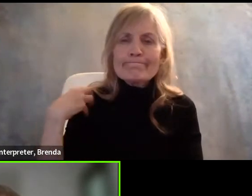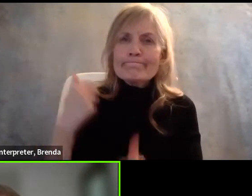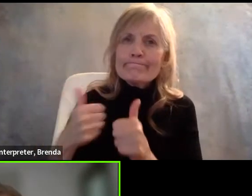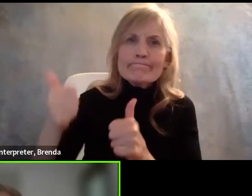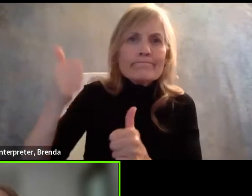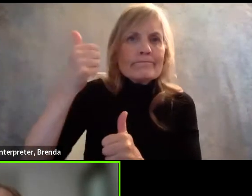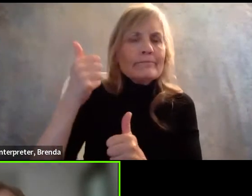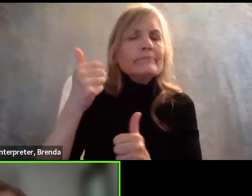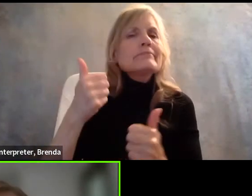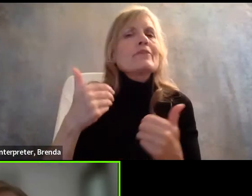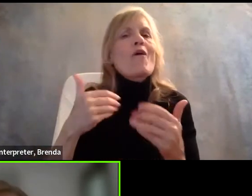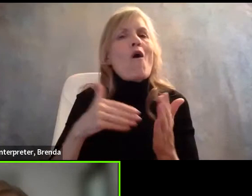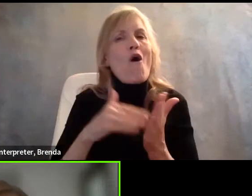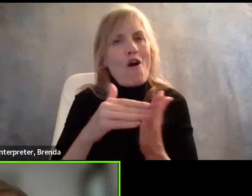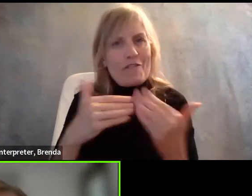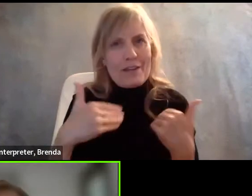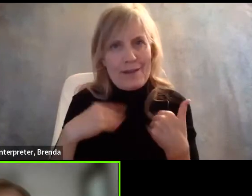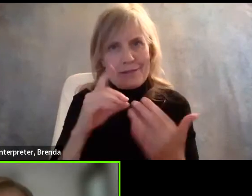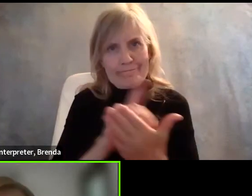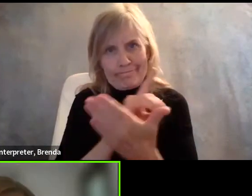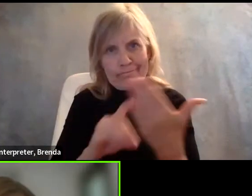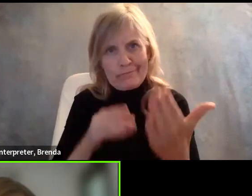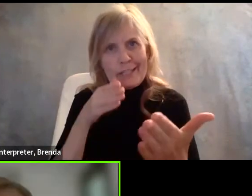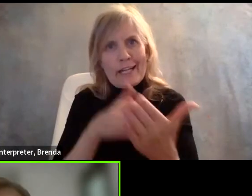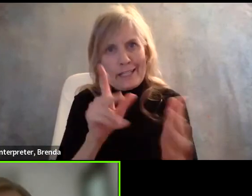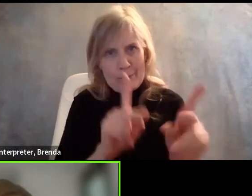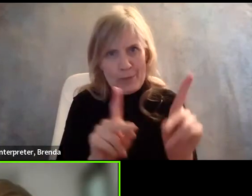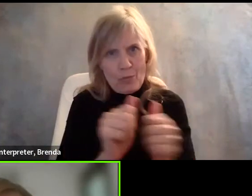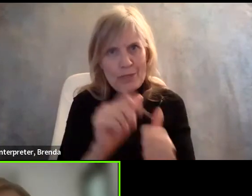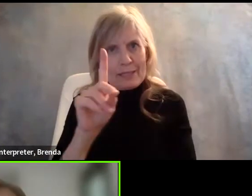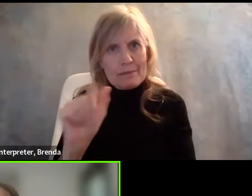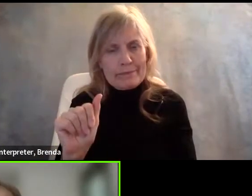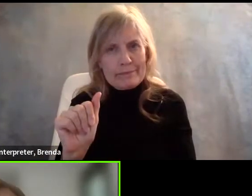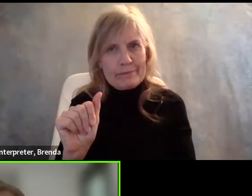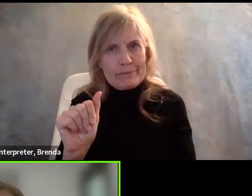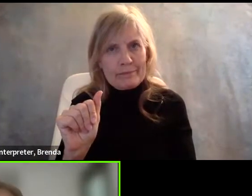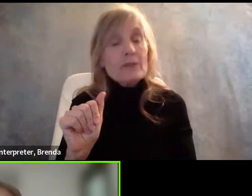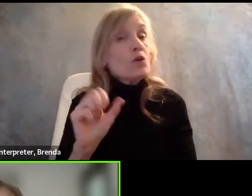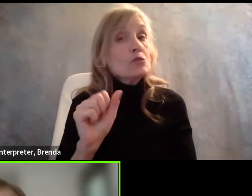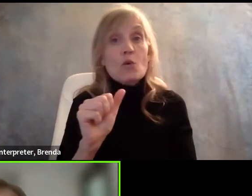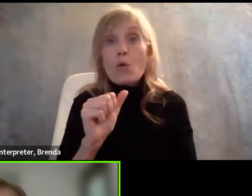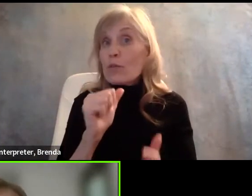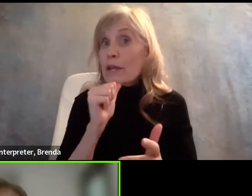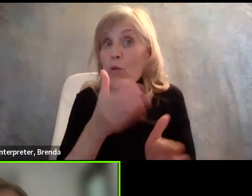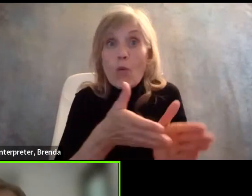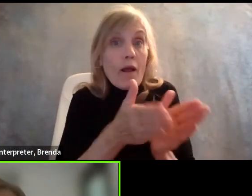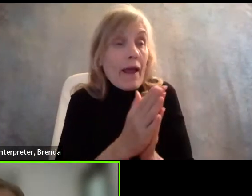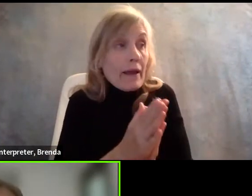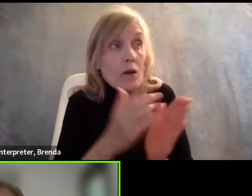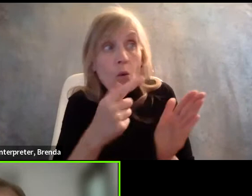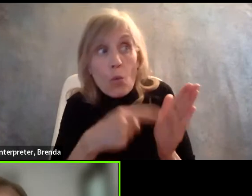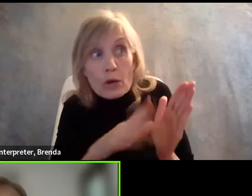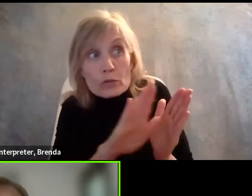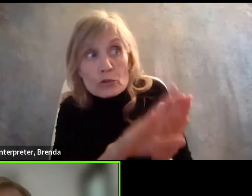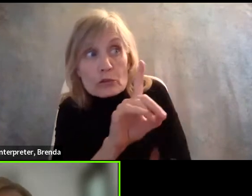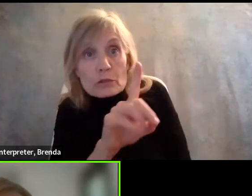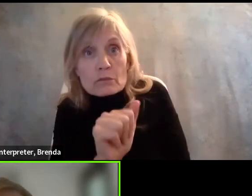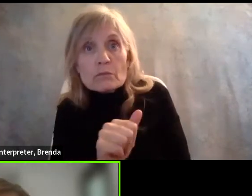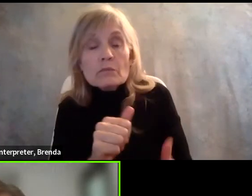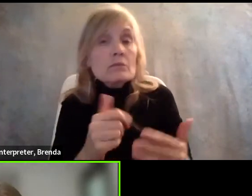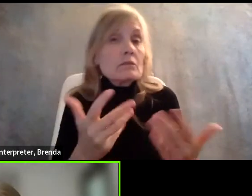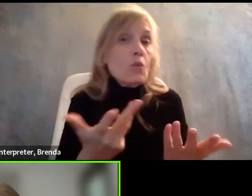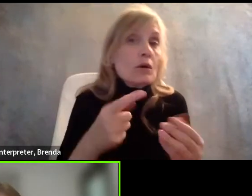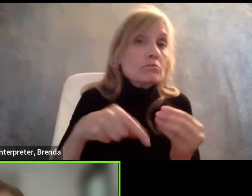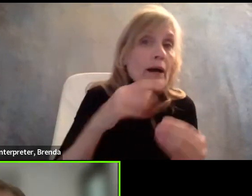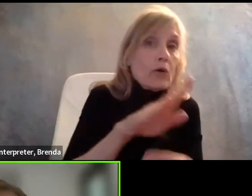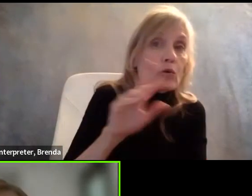disabilities and therefore prohibits employers from asking, do you have a disability? What is your disability? Anything that's really designed to